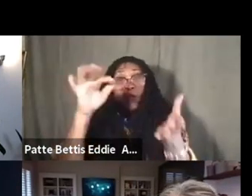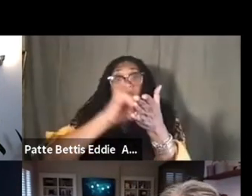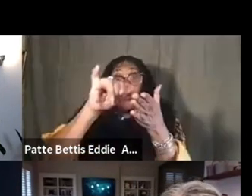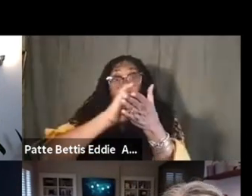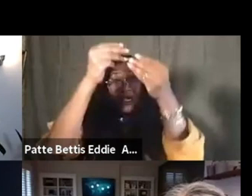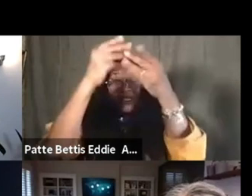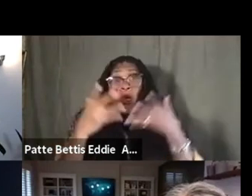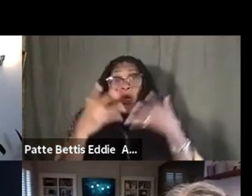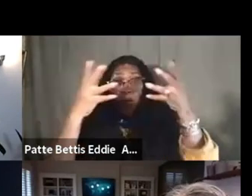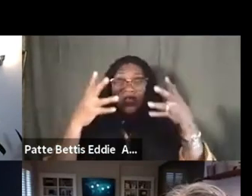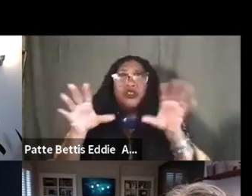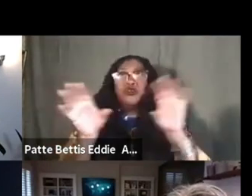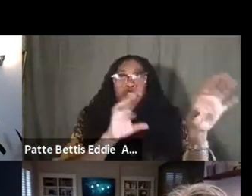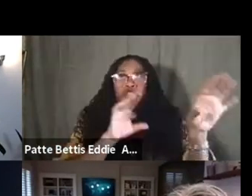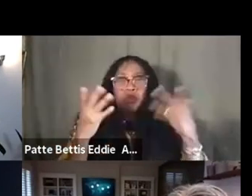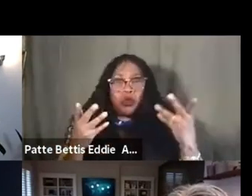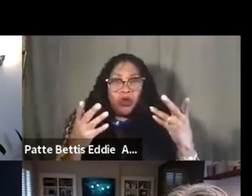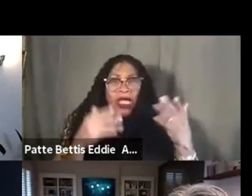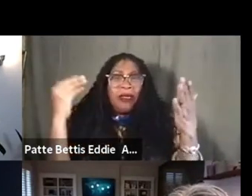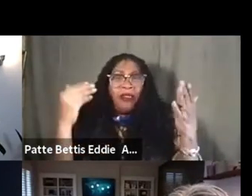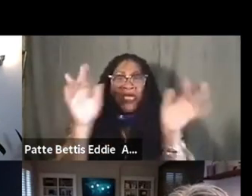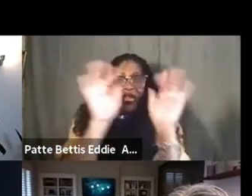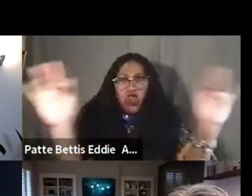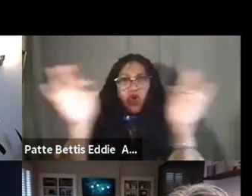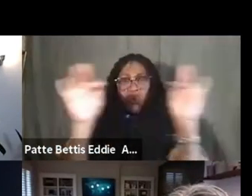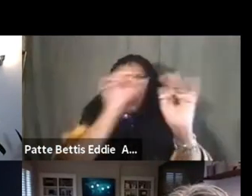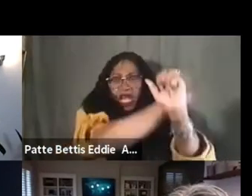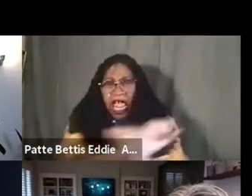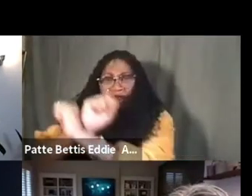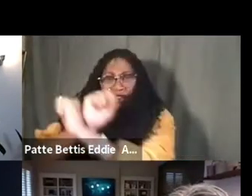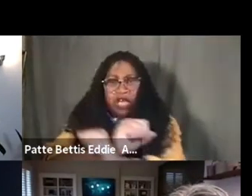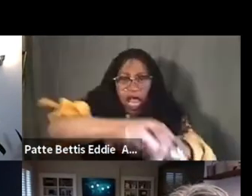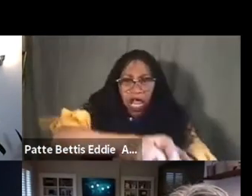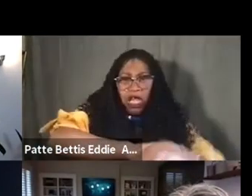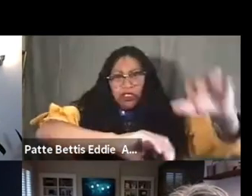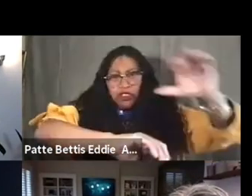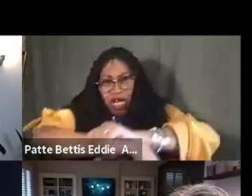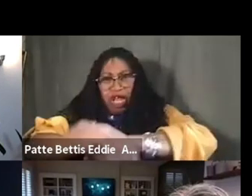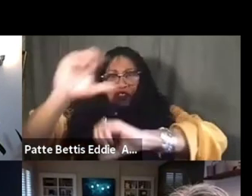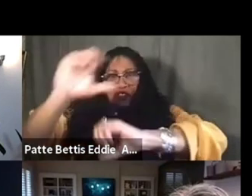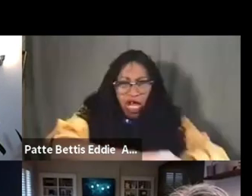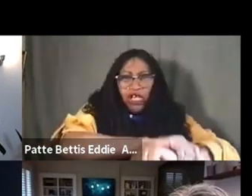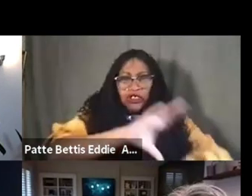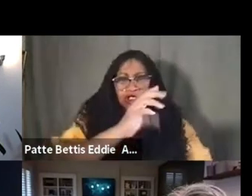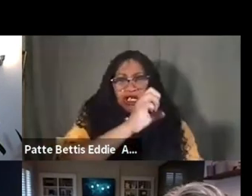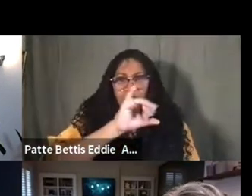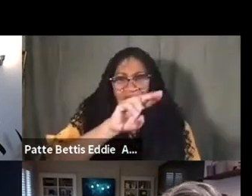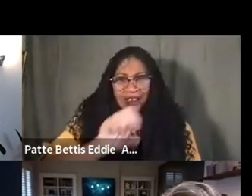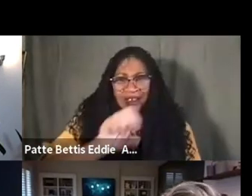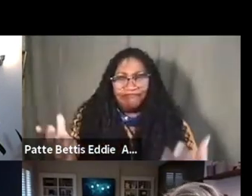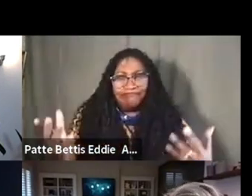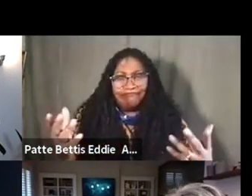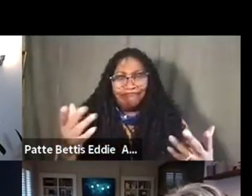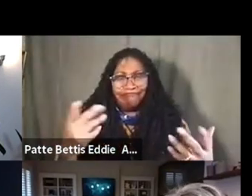we want you to do is be nude and put chains on you and stuff like that. So I, as an artist,